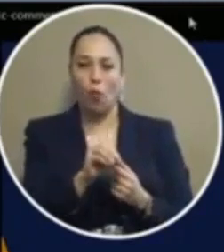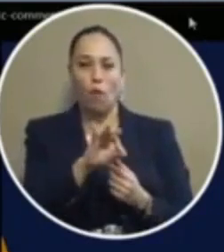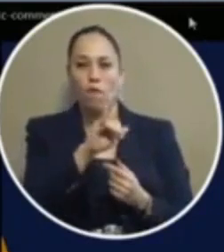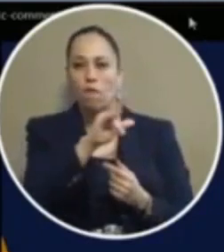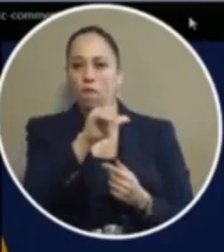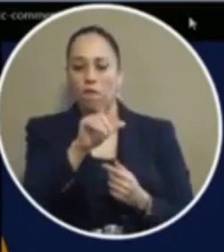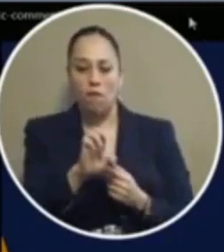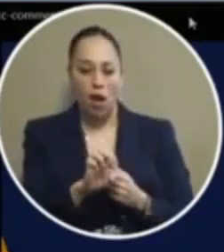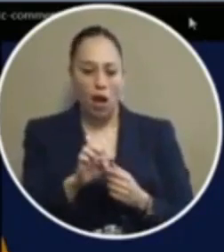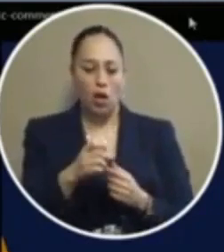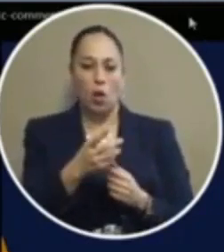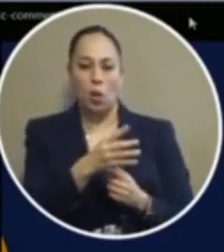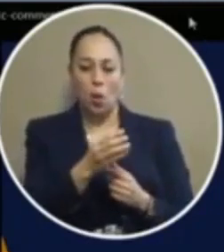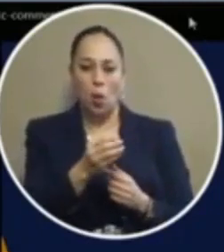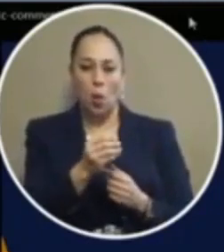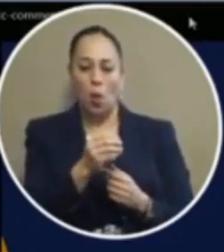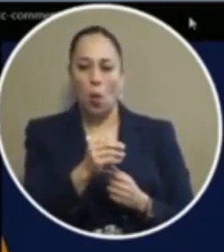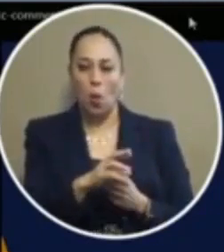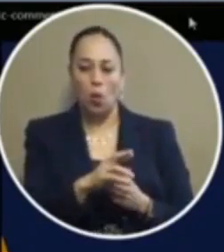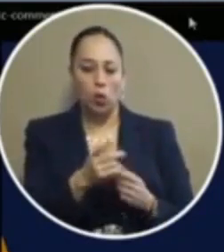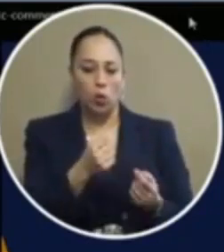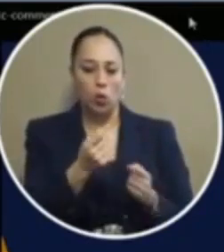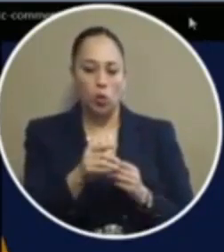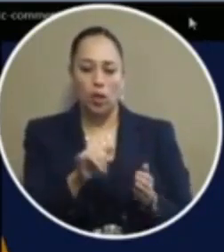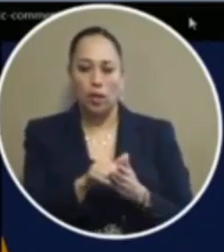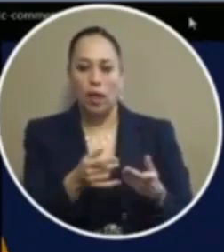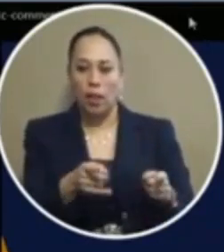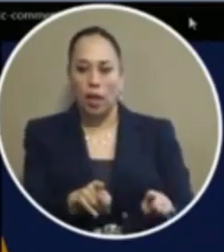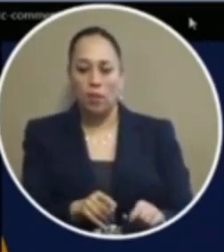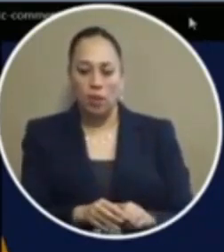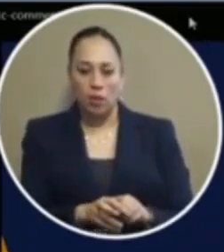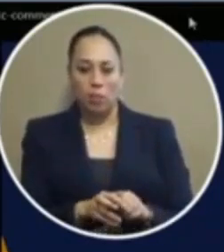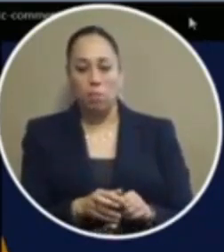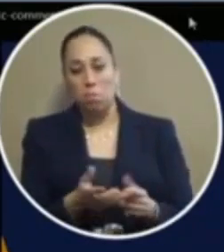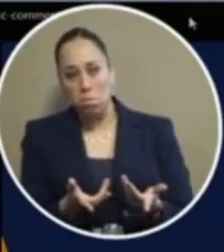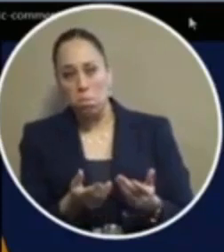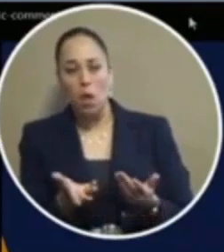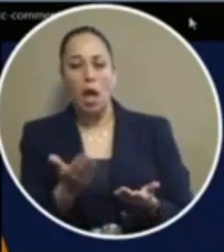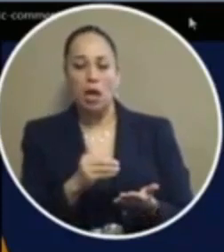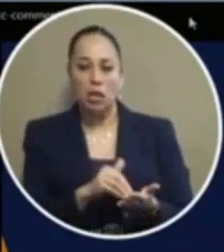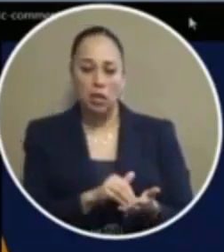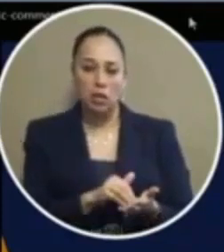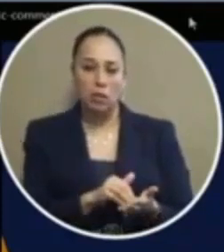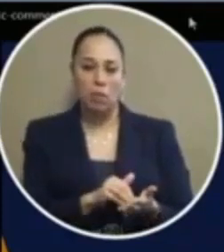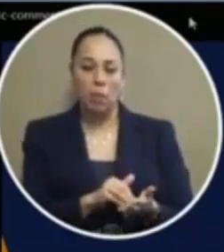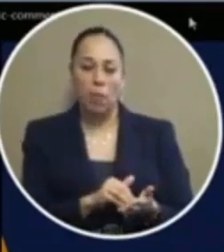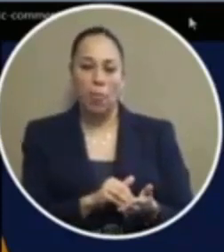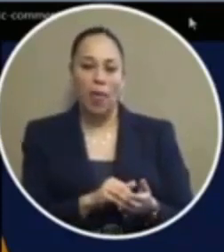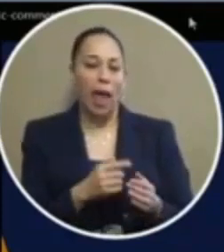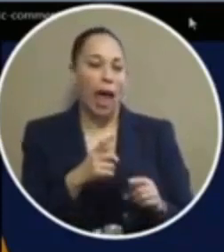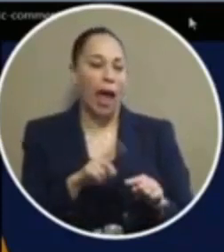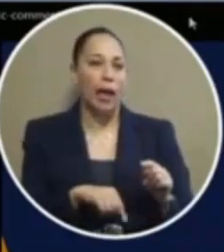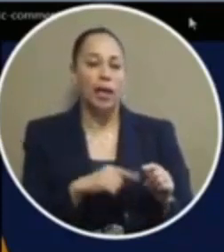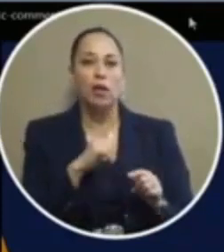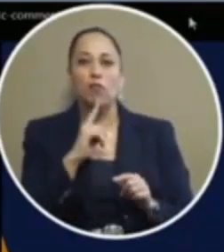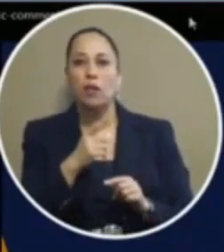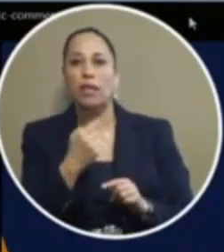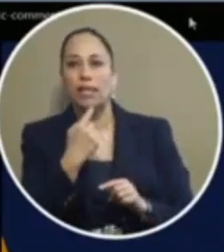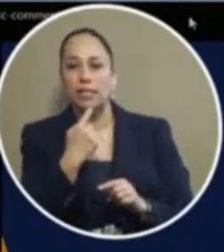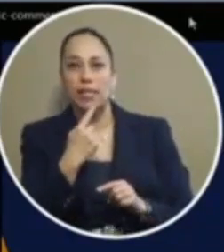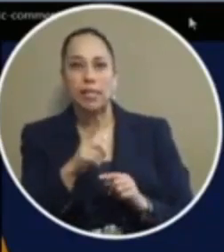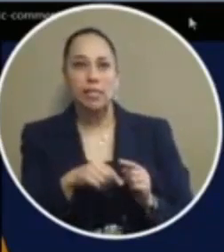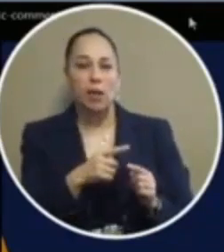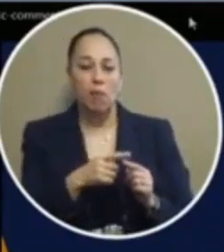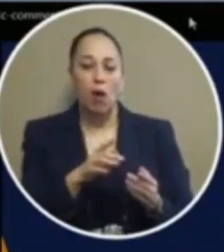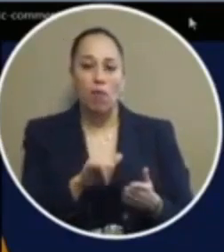or try to go ahead and see if there's other criminal activity happening i mean again i can't really say too much about the